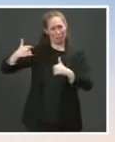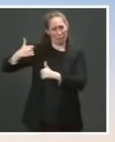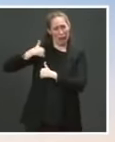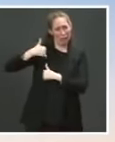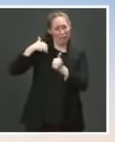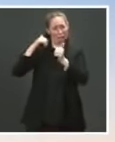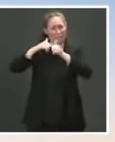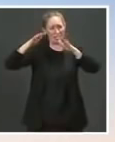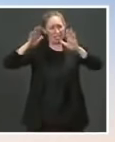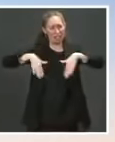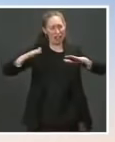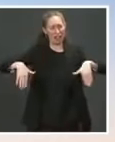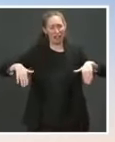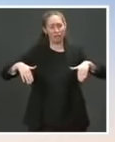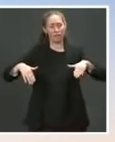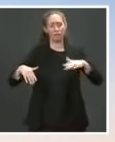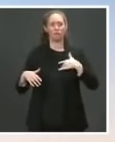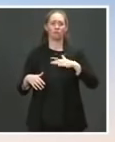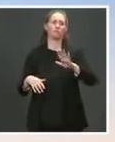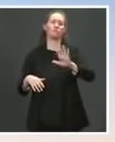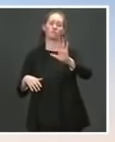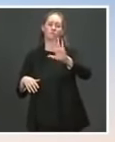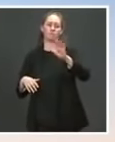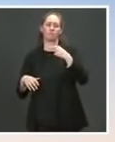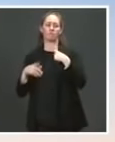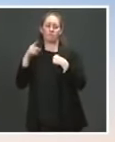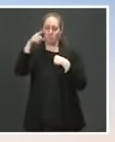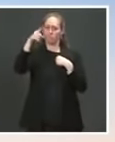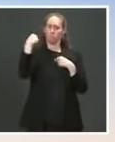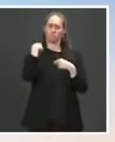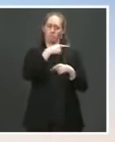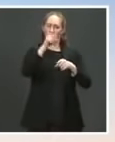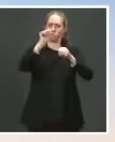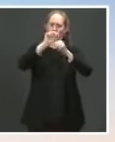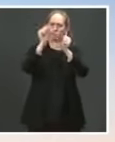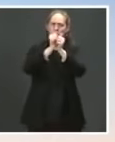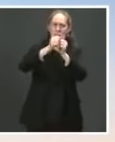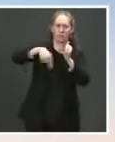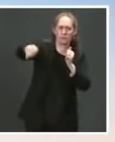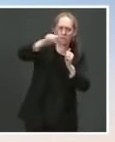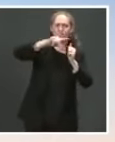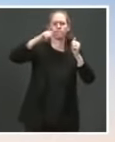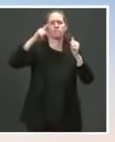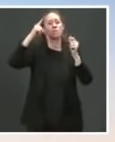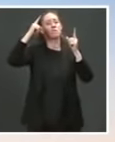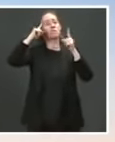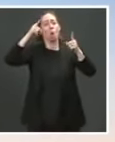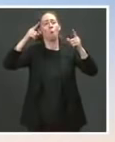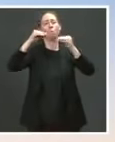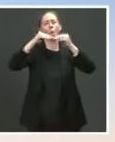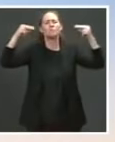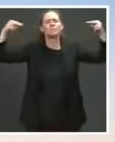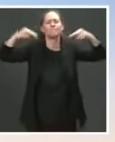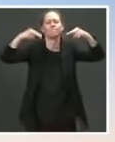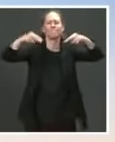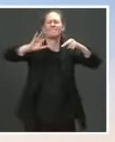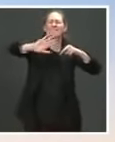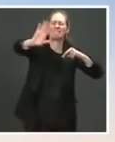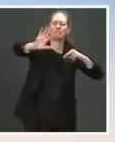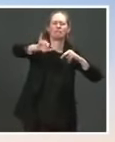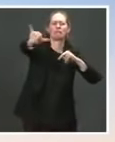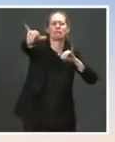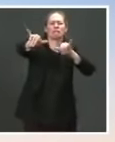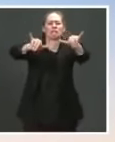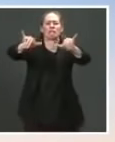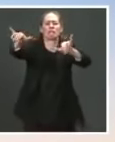worked with them to increase law enforcement at the border to deter the travel, which is a treacherous journey where many lose their